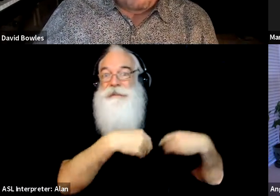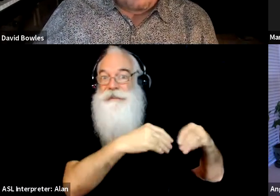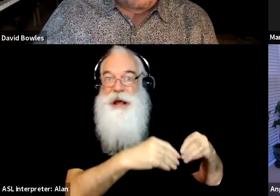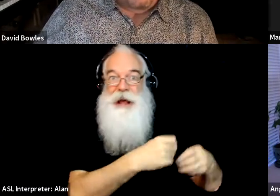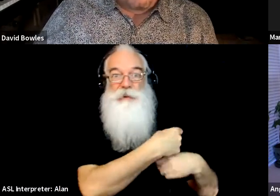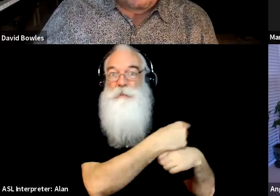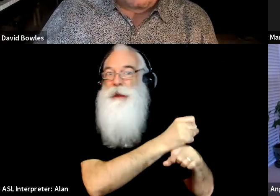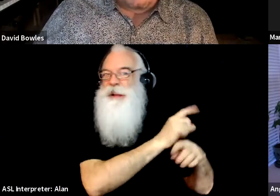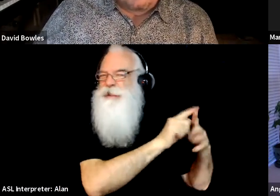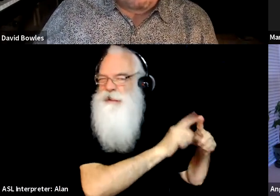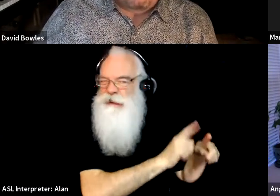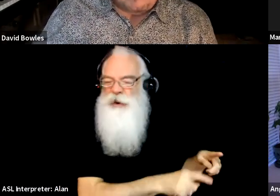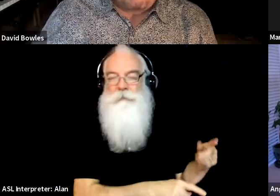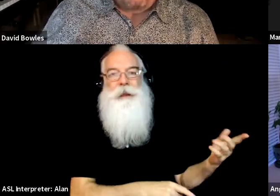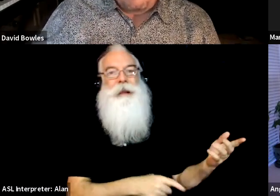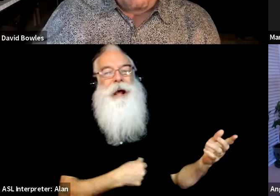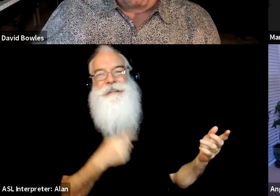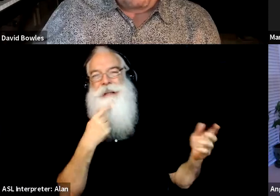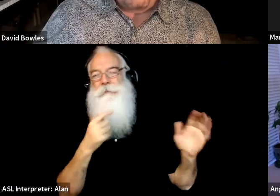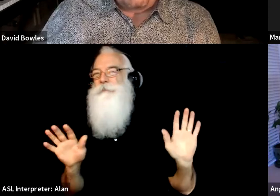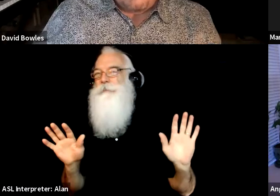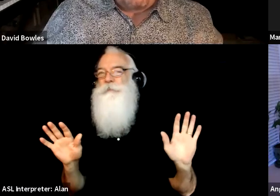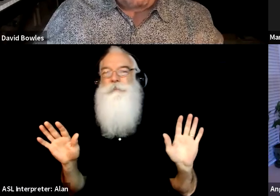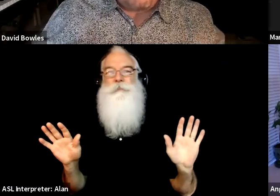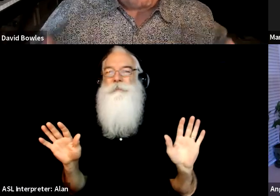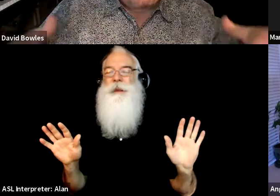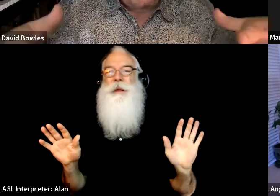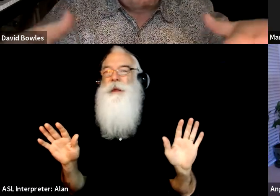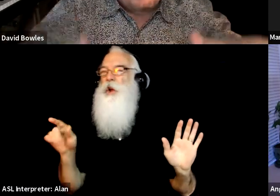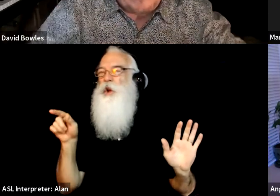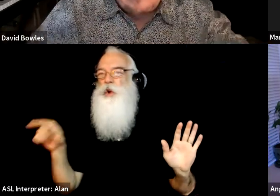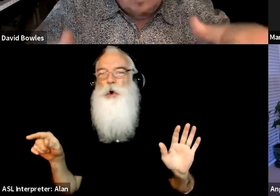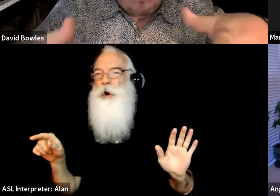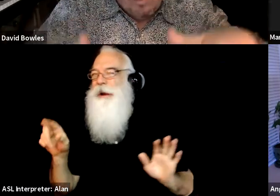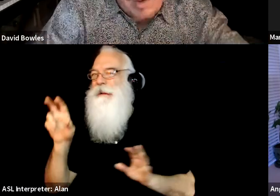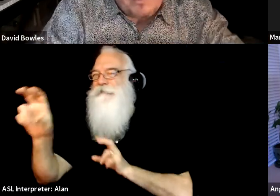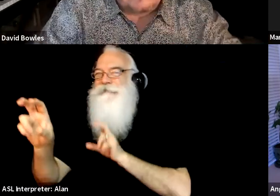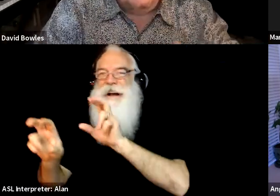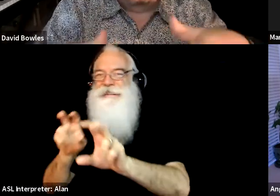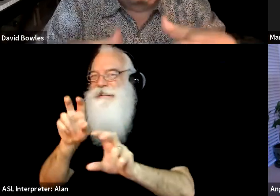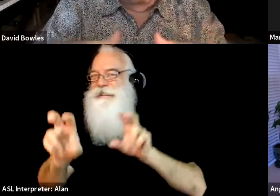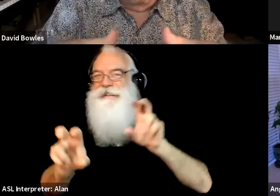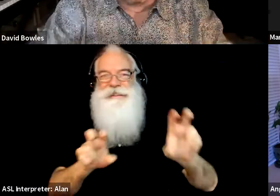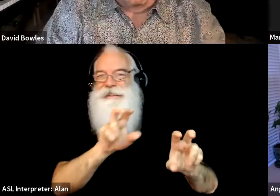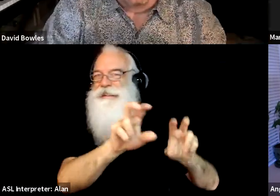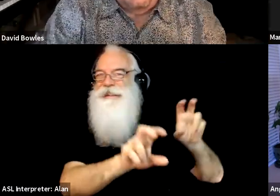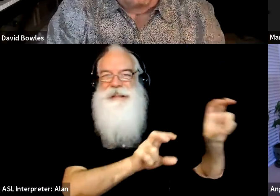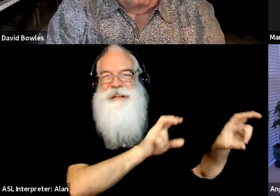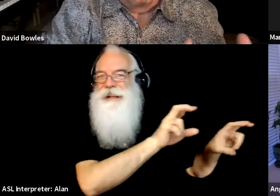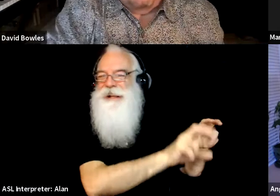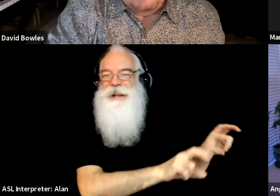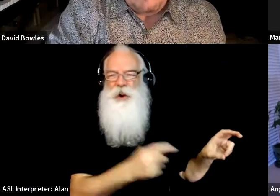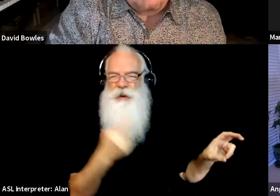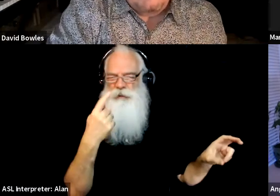and my argument was, you know, rather than investing, putting all that money in one basket for one person who's writing